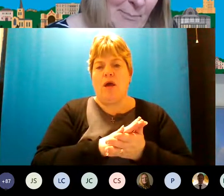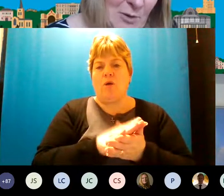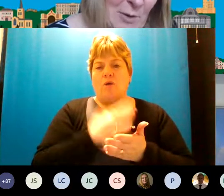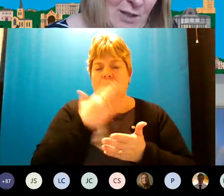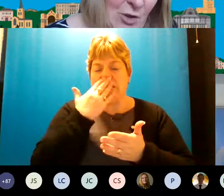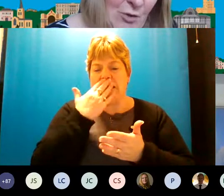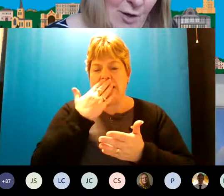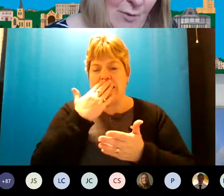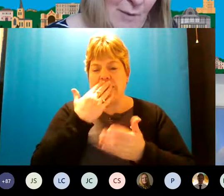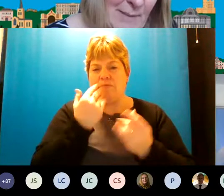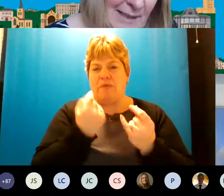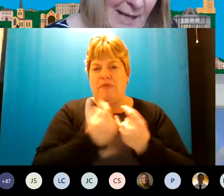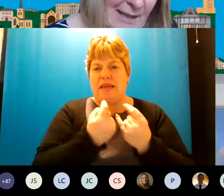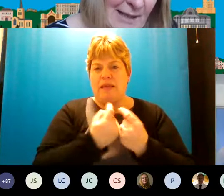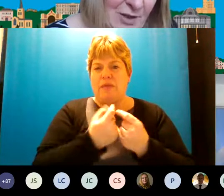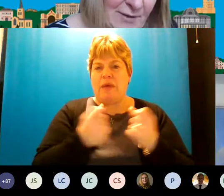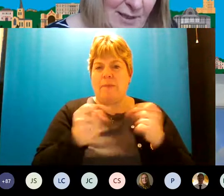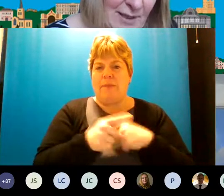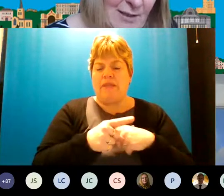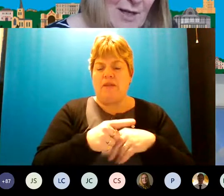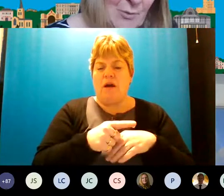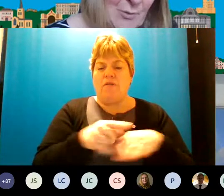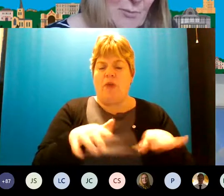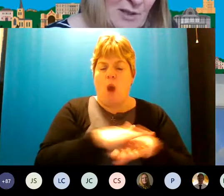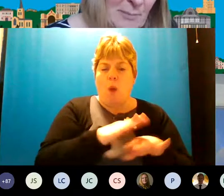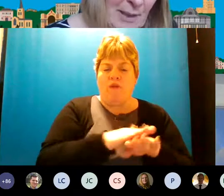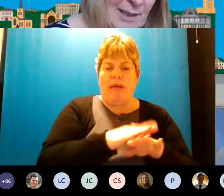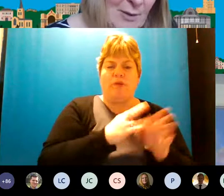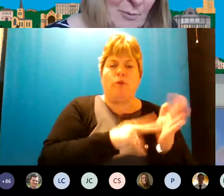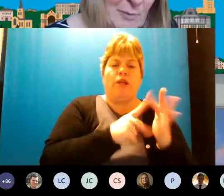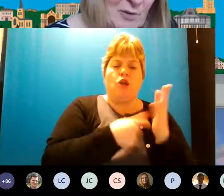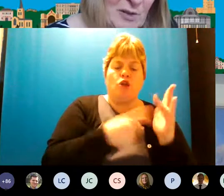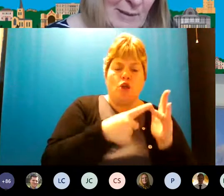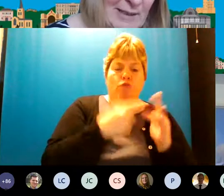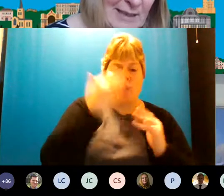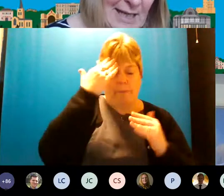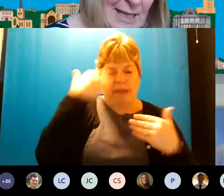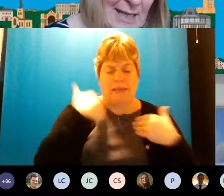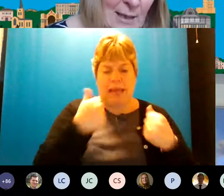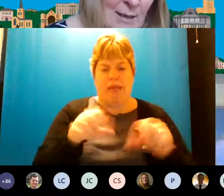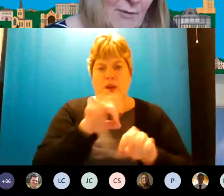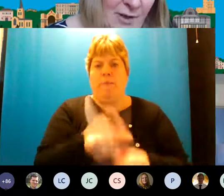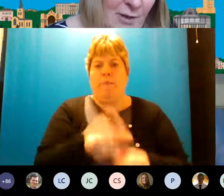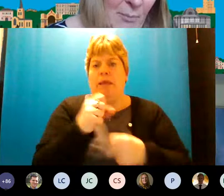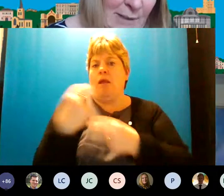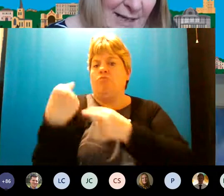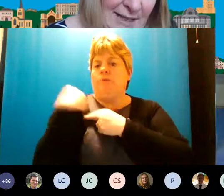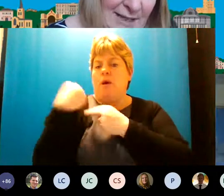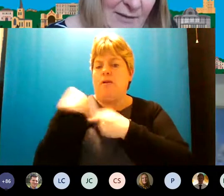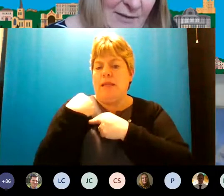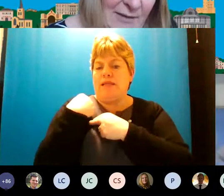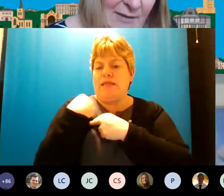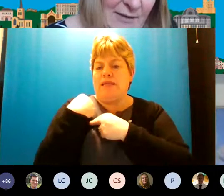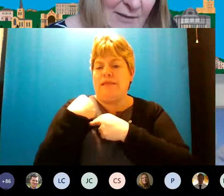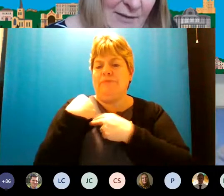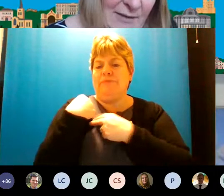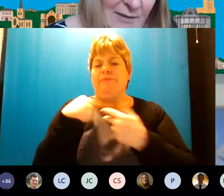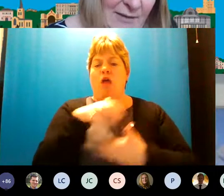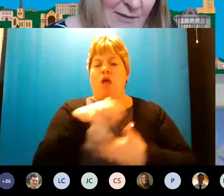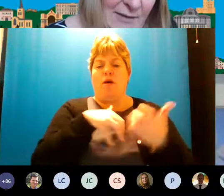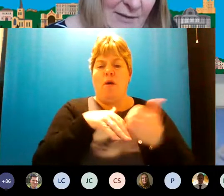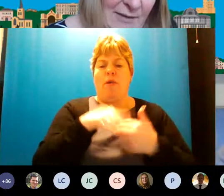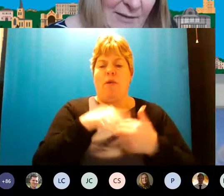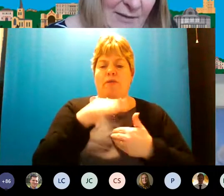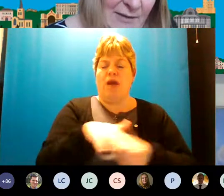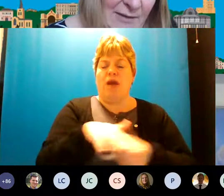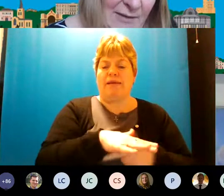the overlap between neuro and mental health services with nobody picking up responsibility often the complexity of the child cases